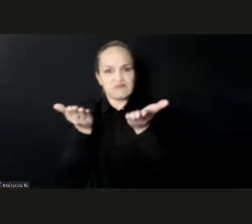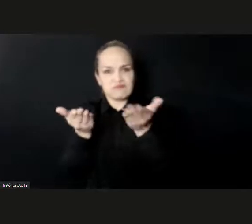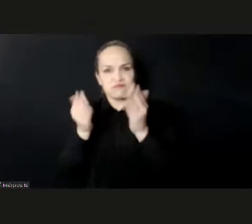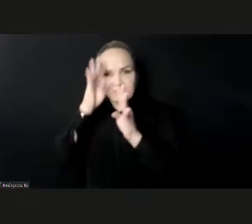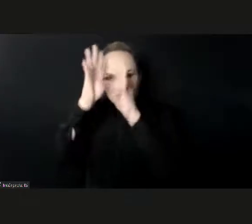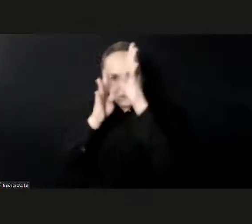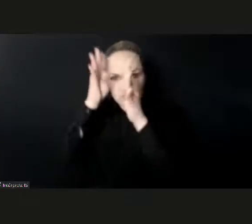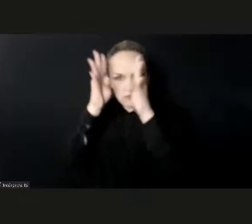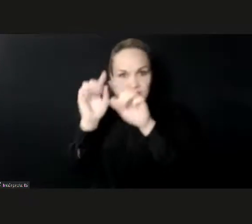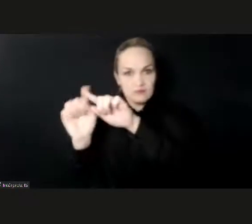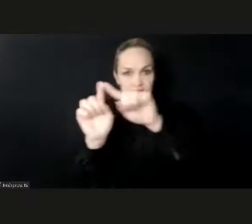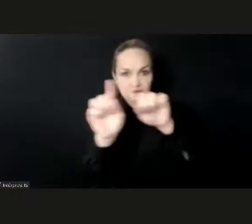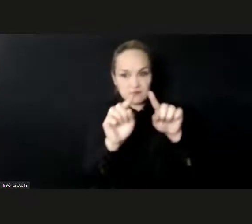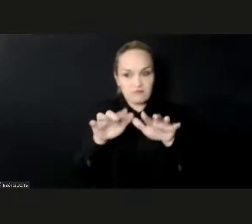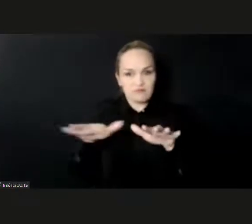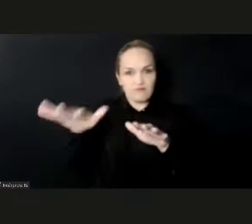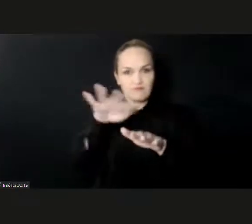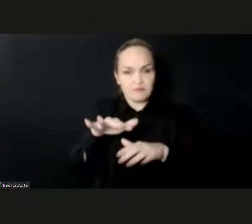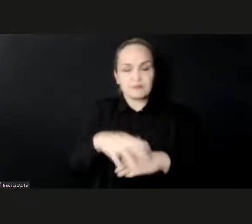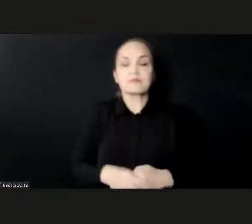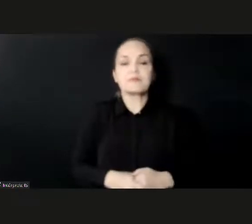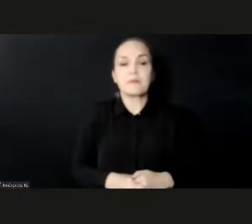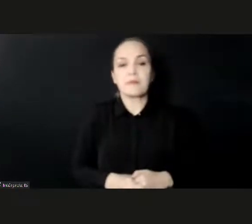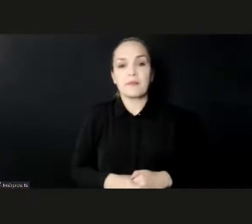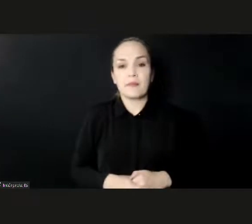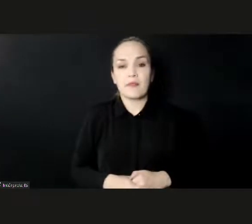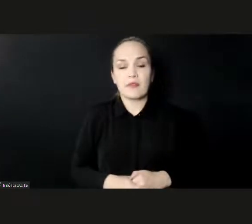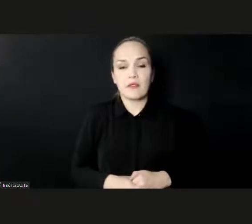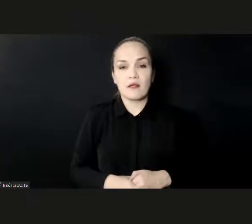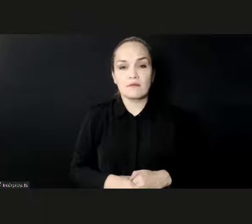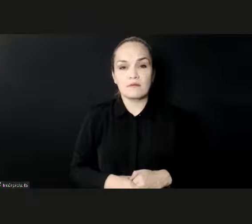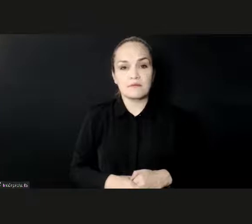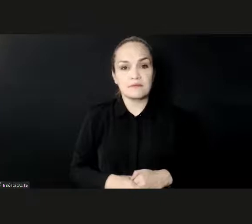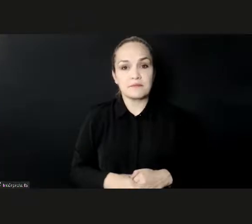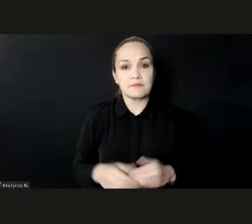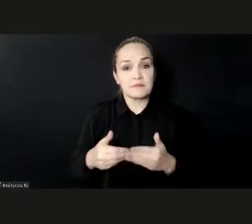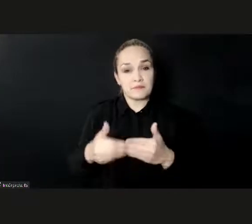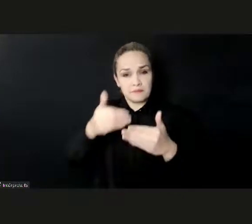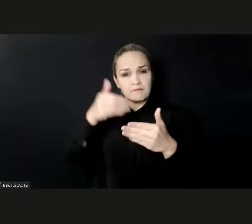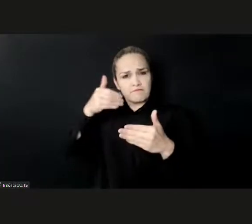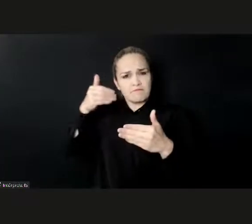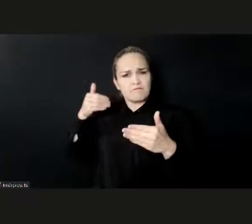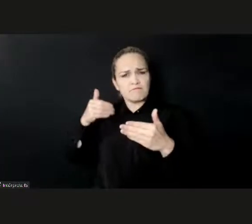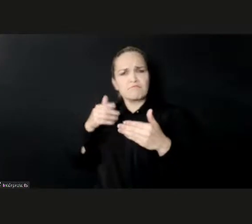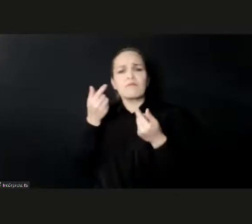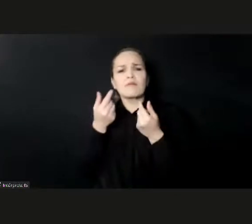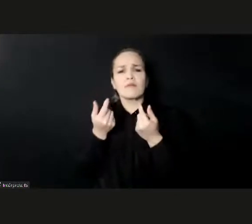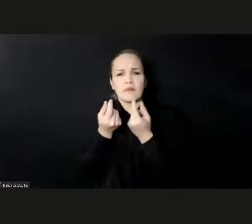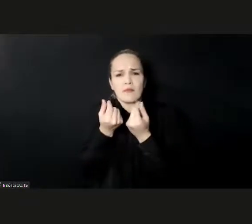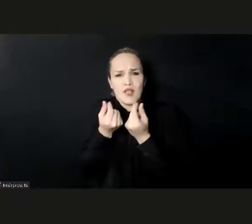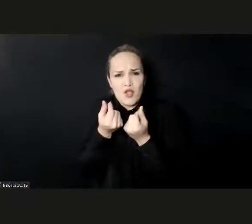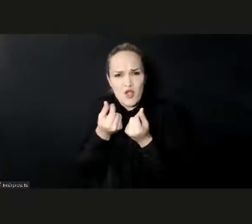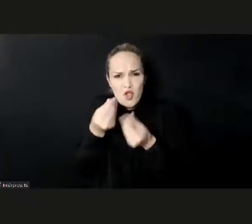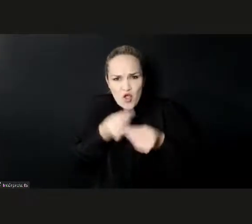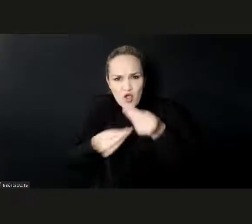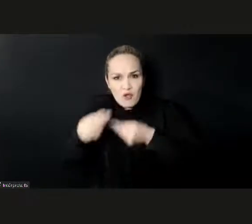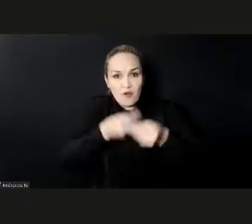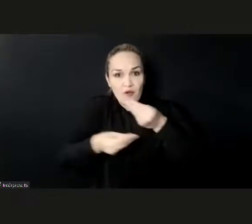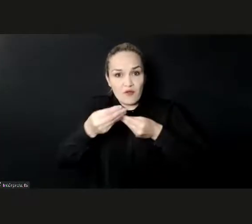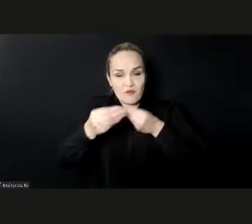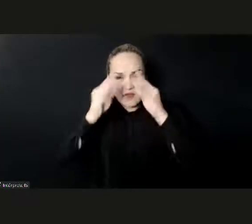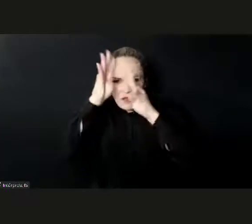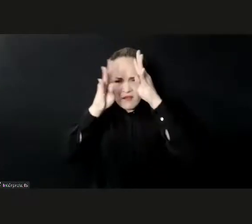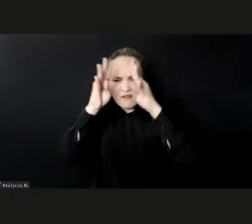Since the creation of the Creative Economy Programme in 2004, ANCTAD has continually supported